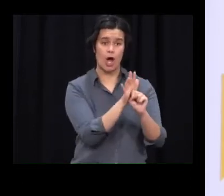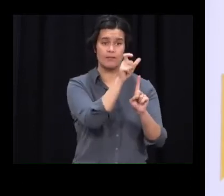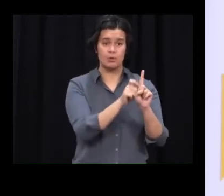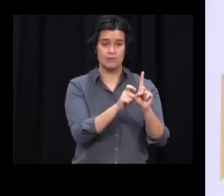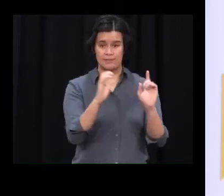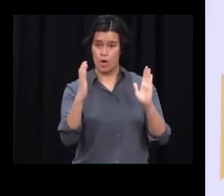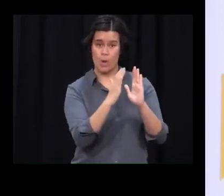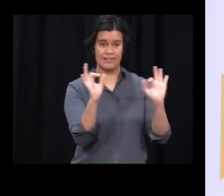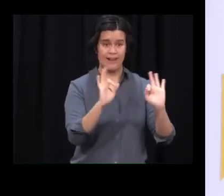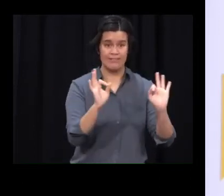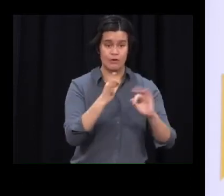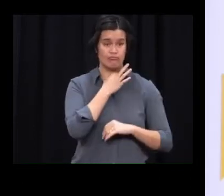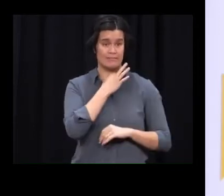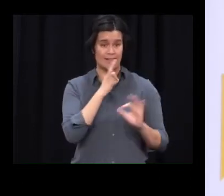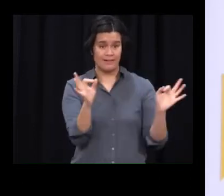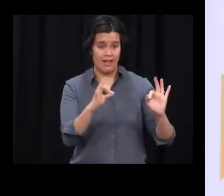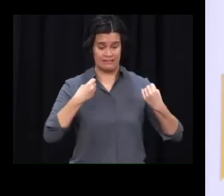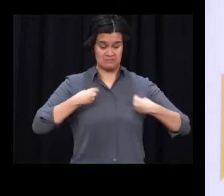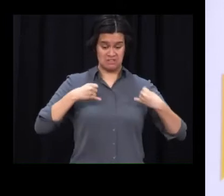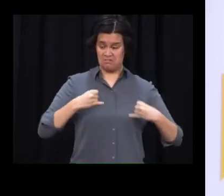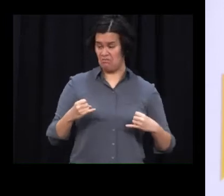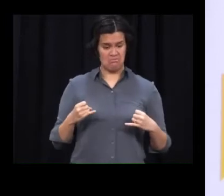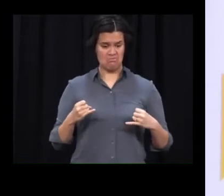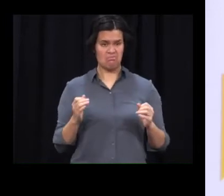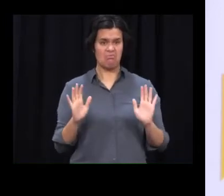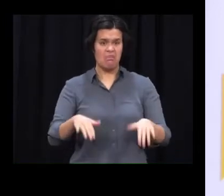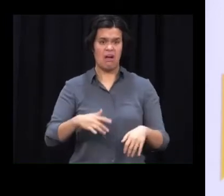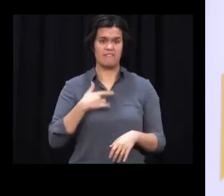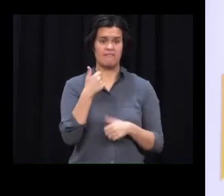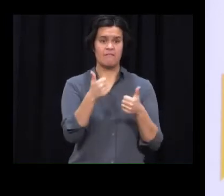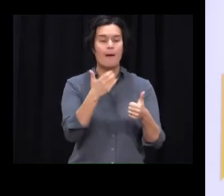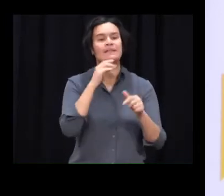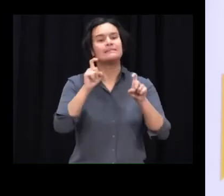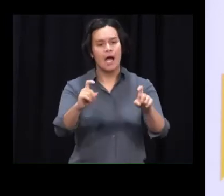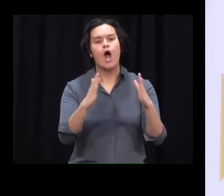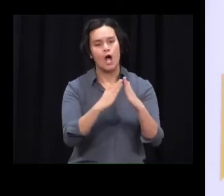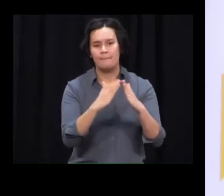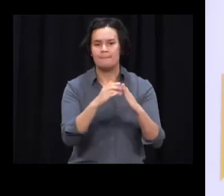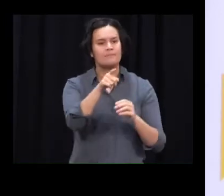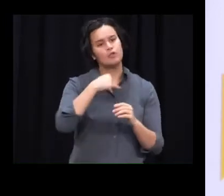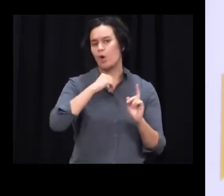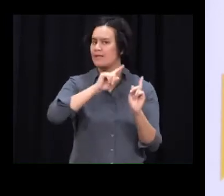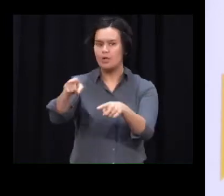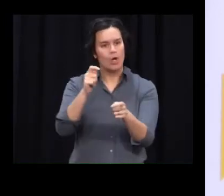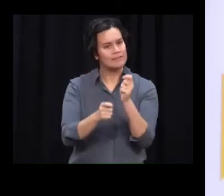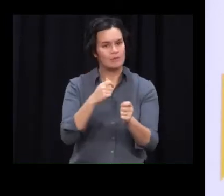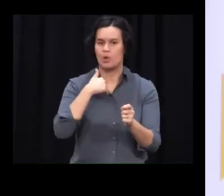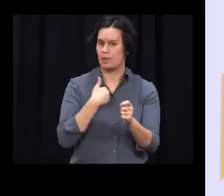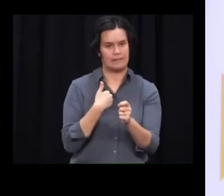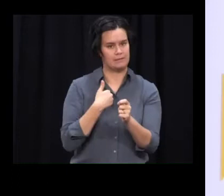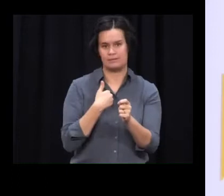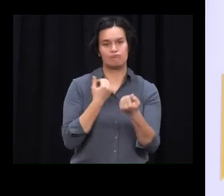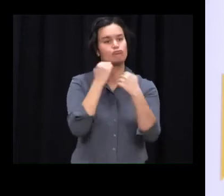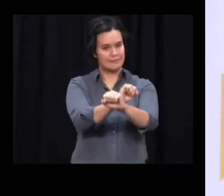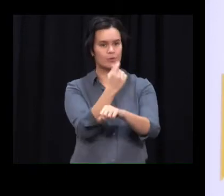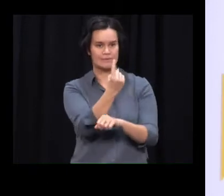The most important thing you can do to contribute to our overall response is to stay home, that's your best protection. Yesterday, 38